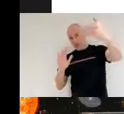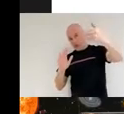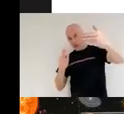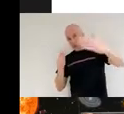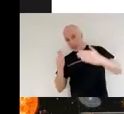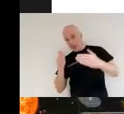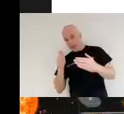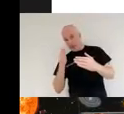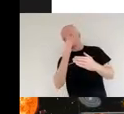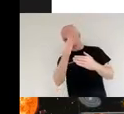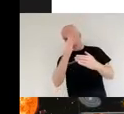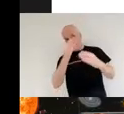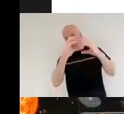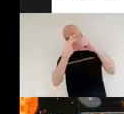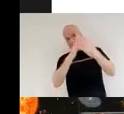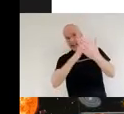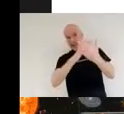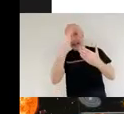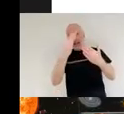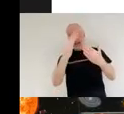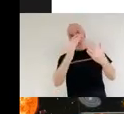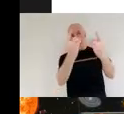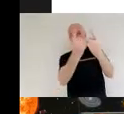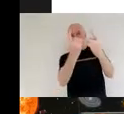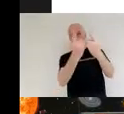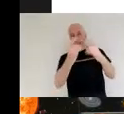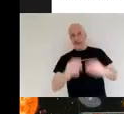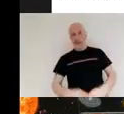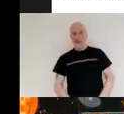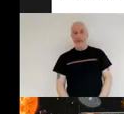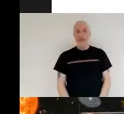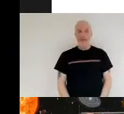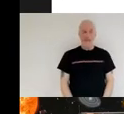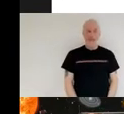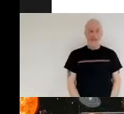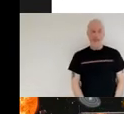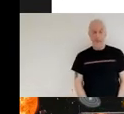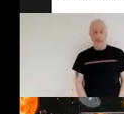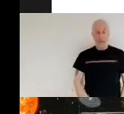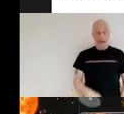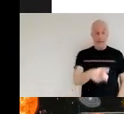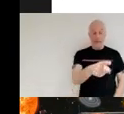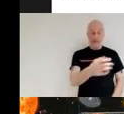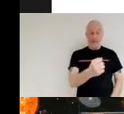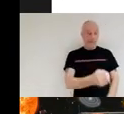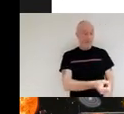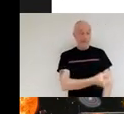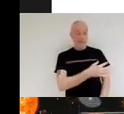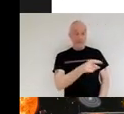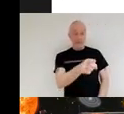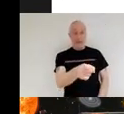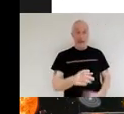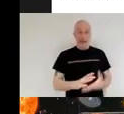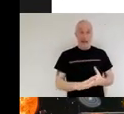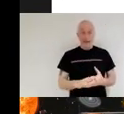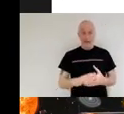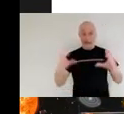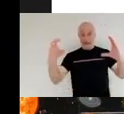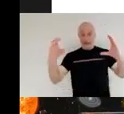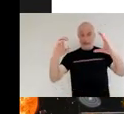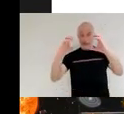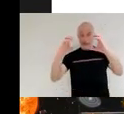as distinct objects you can see in this picture here but if they're too close together for your telescope